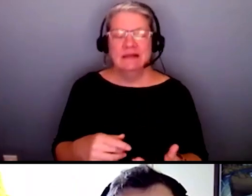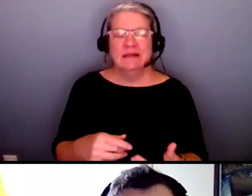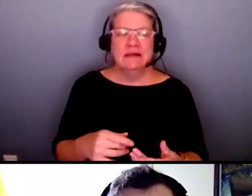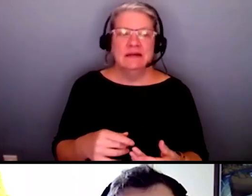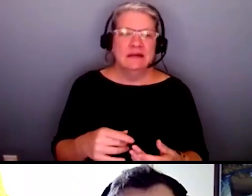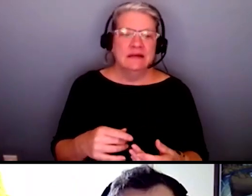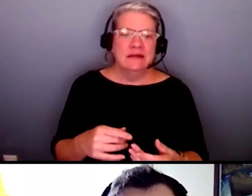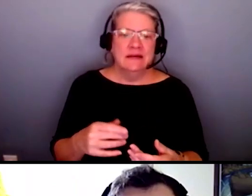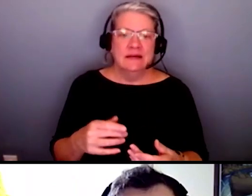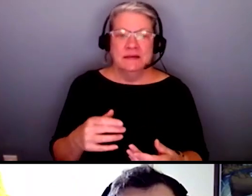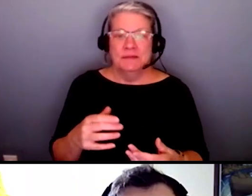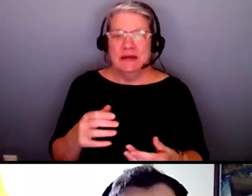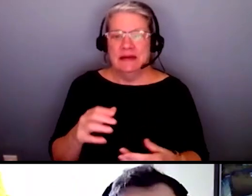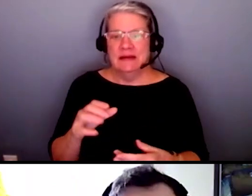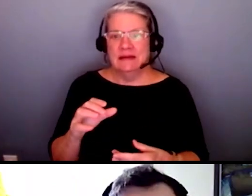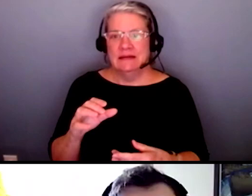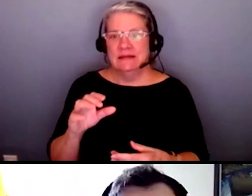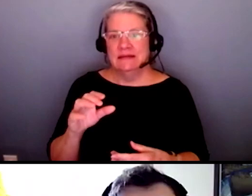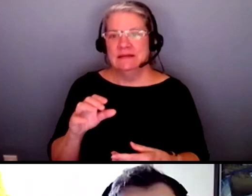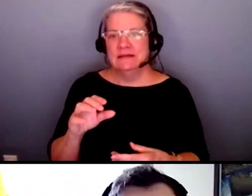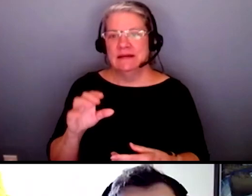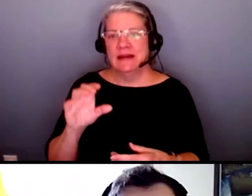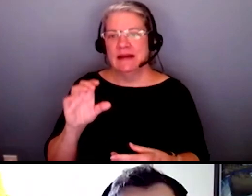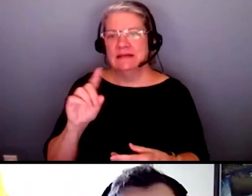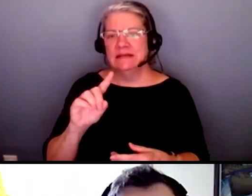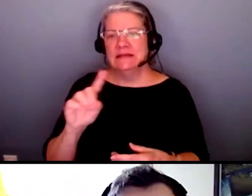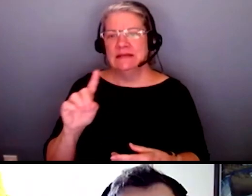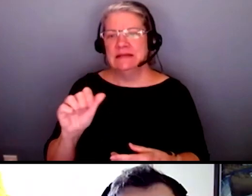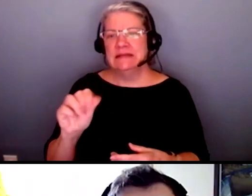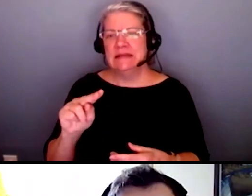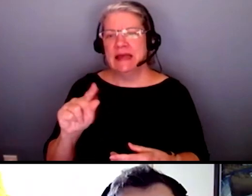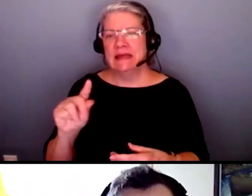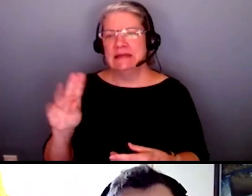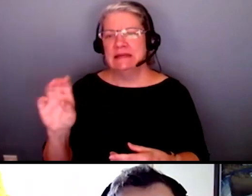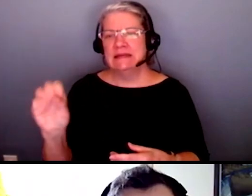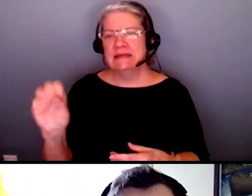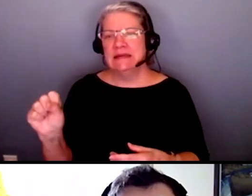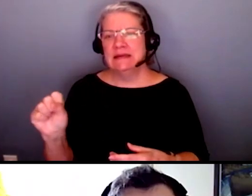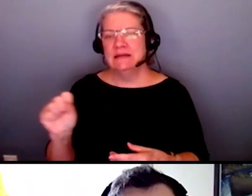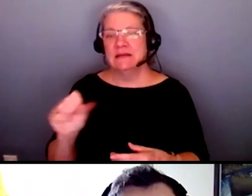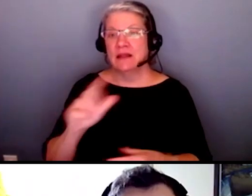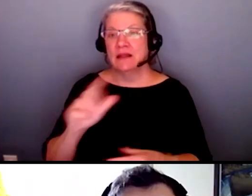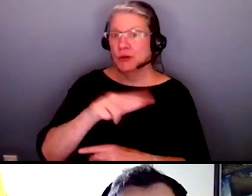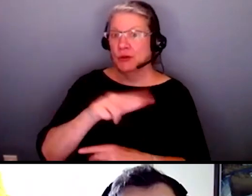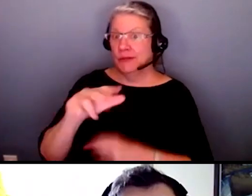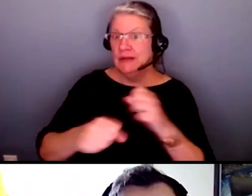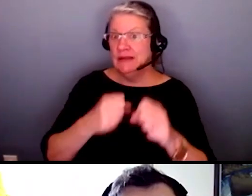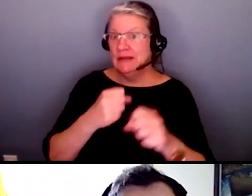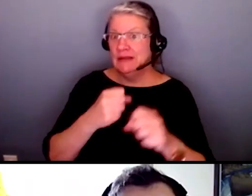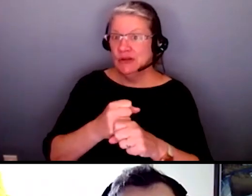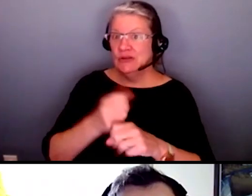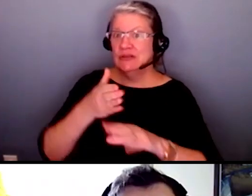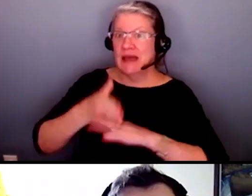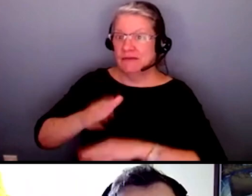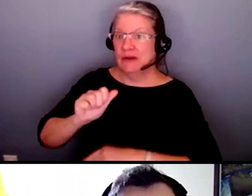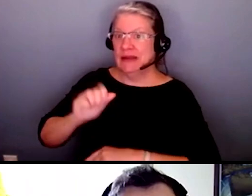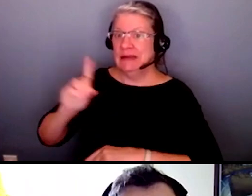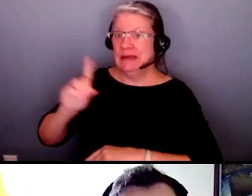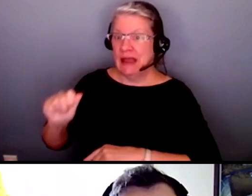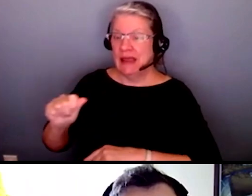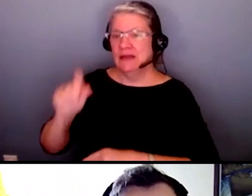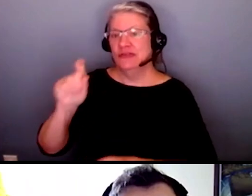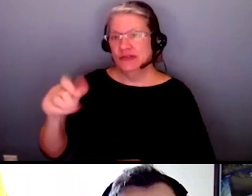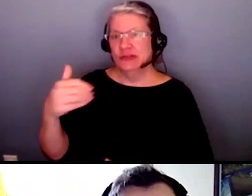but even exam teams would think that 33 years after the ada that there would at least be one in every